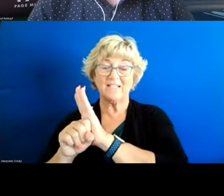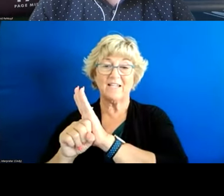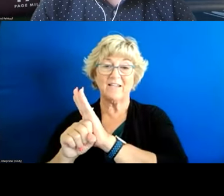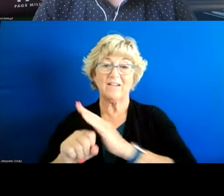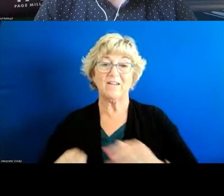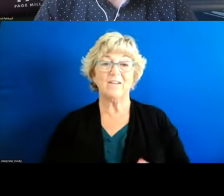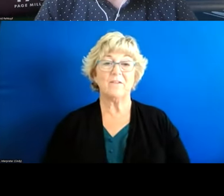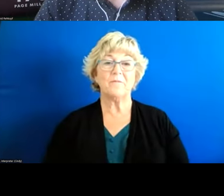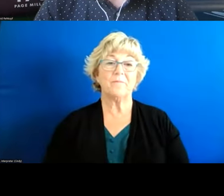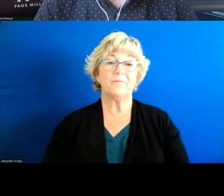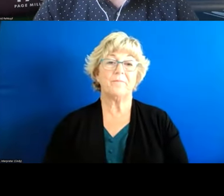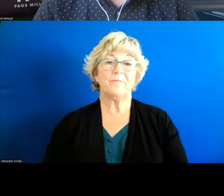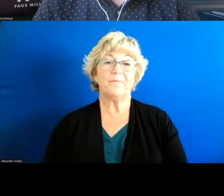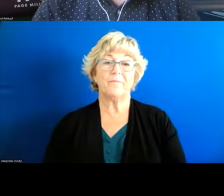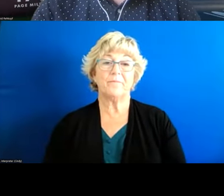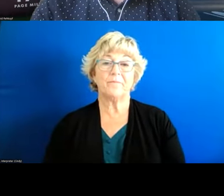okay next slide